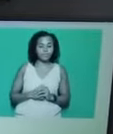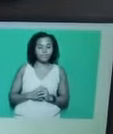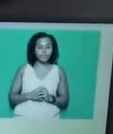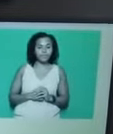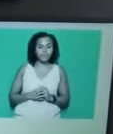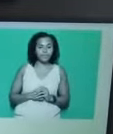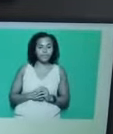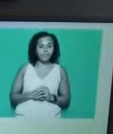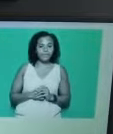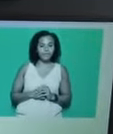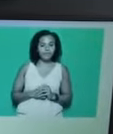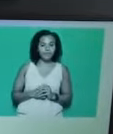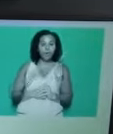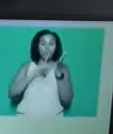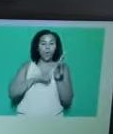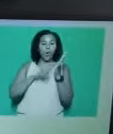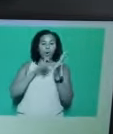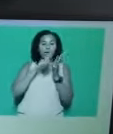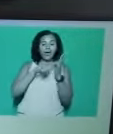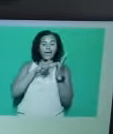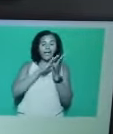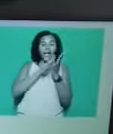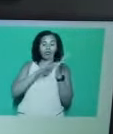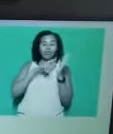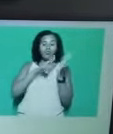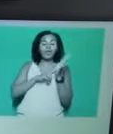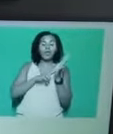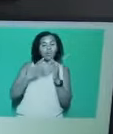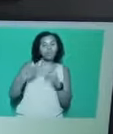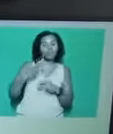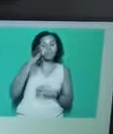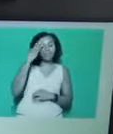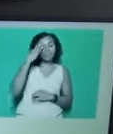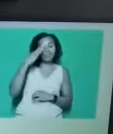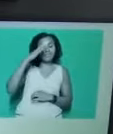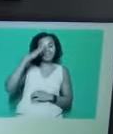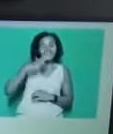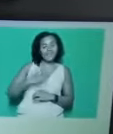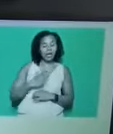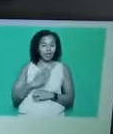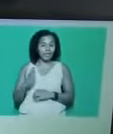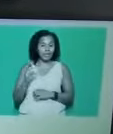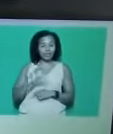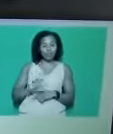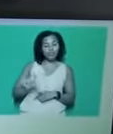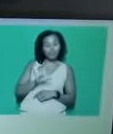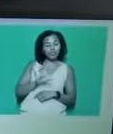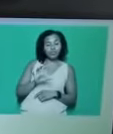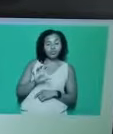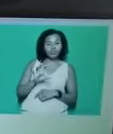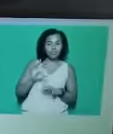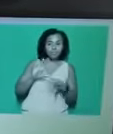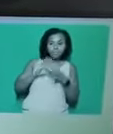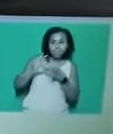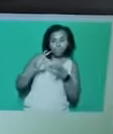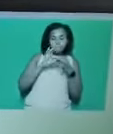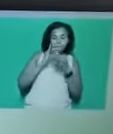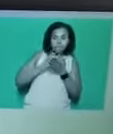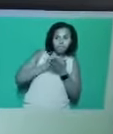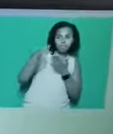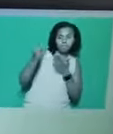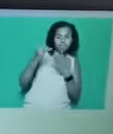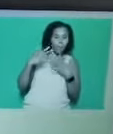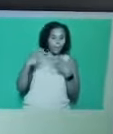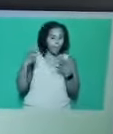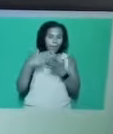Paul Couchman, representing the South East region, moving our motion one, unity against the public sector pay freeze. After